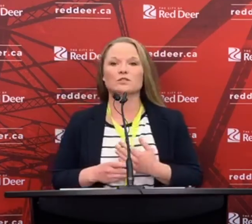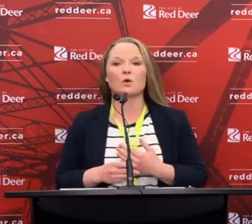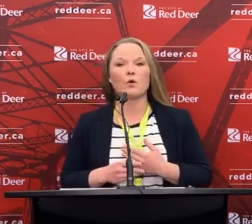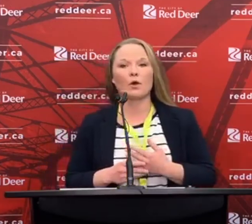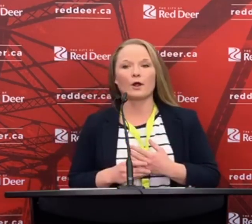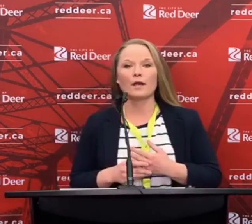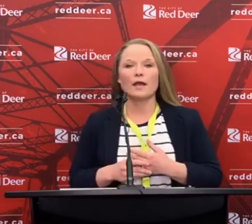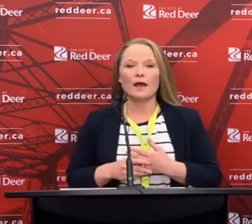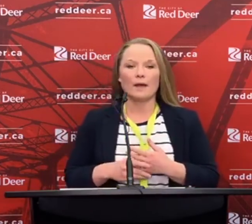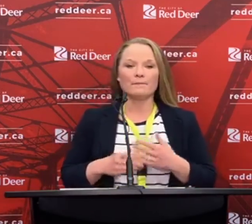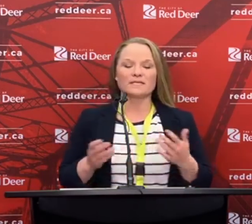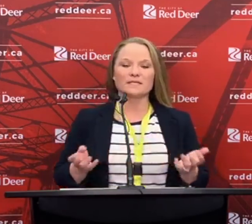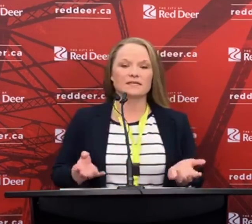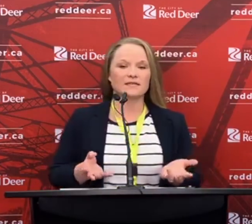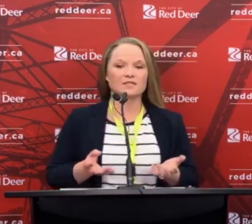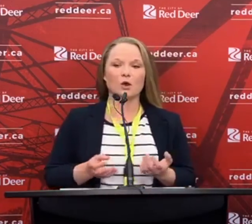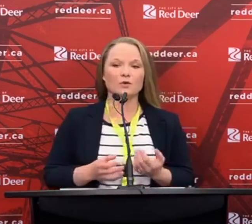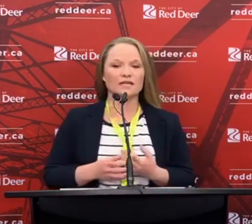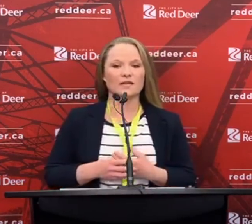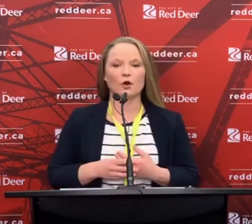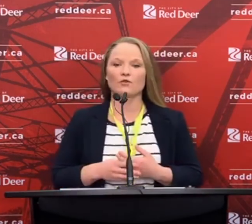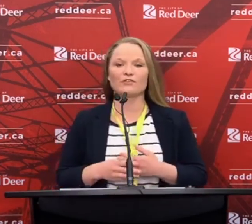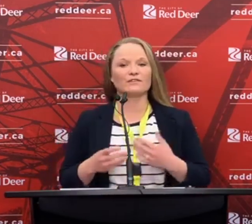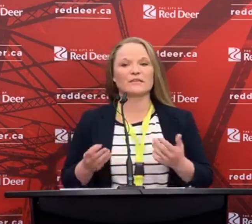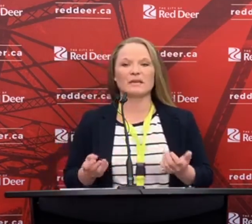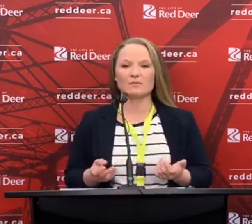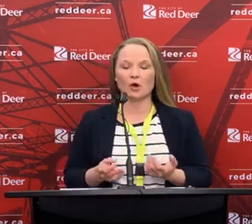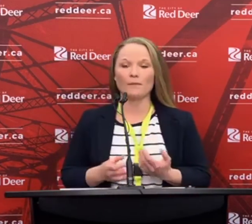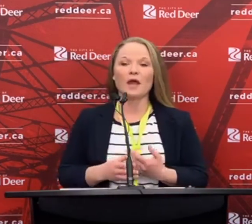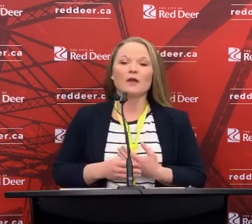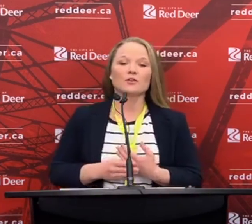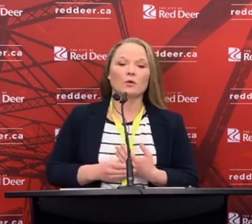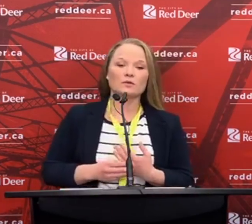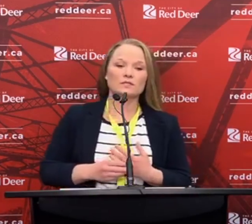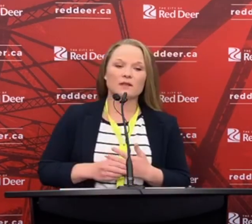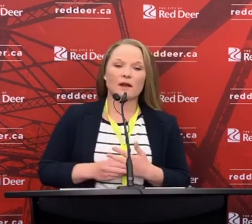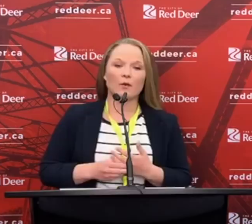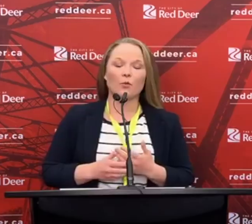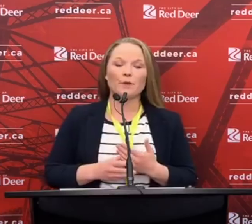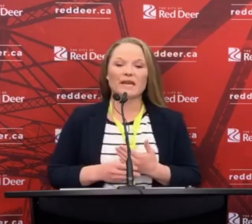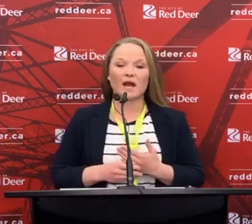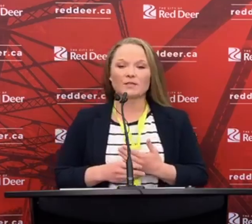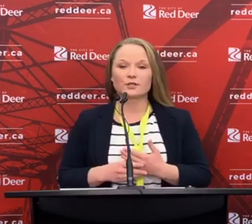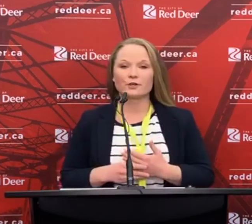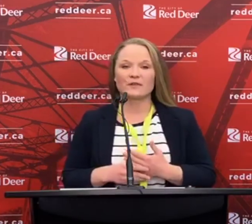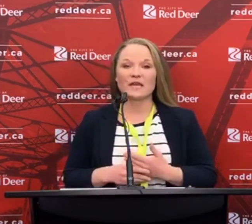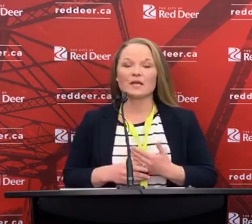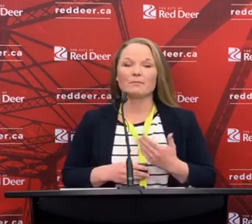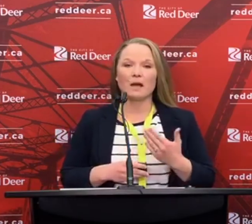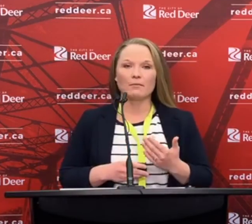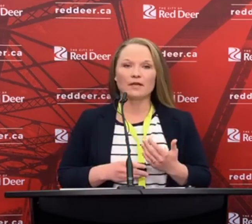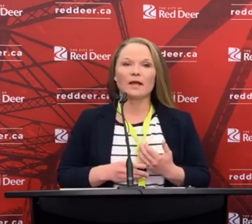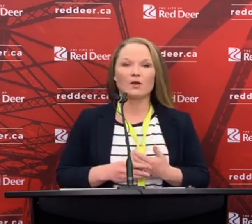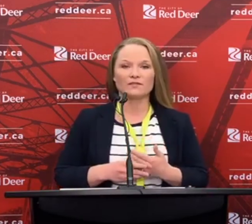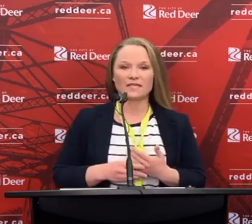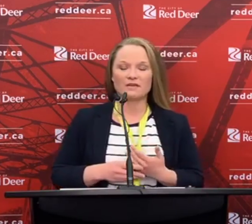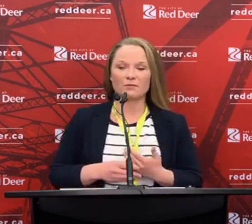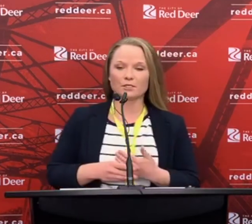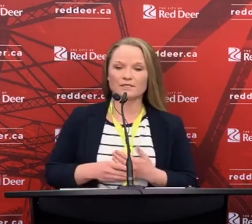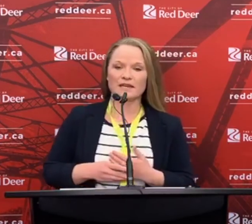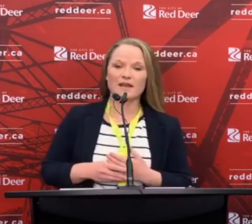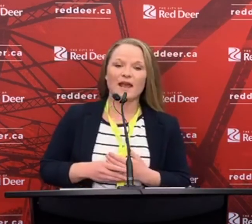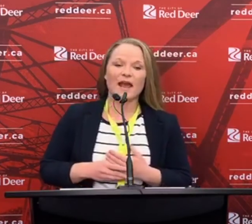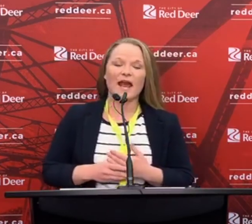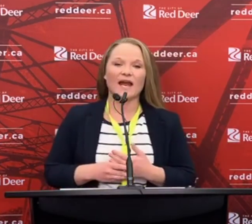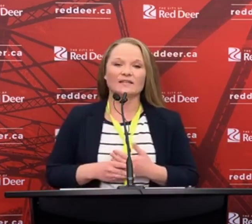casinos or businesses hosting over 50 people, those would be under the public health state